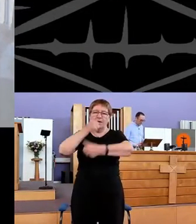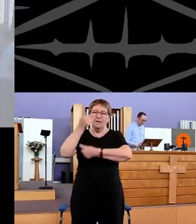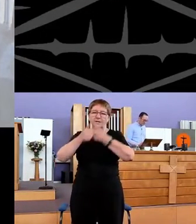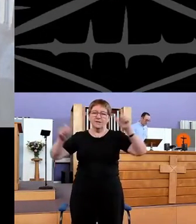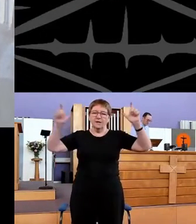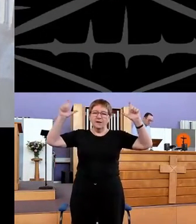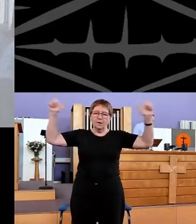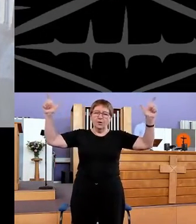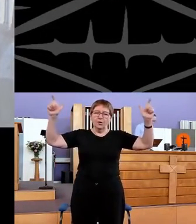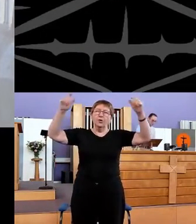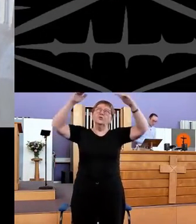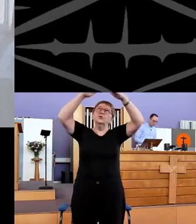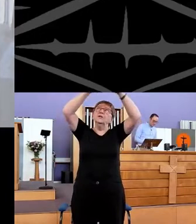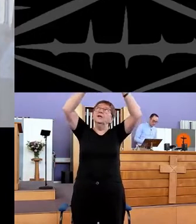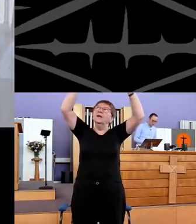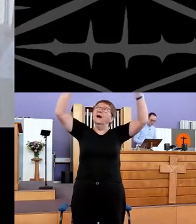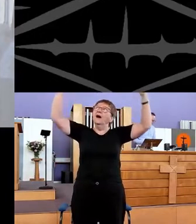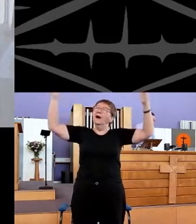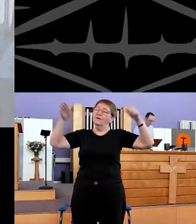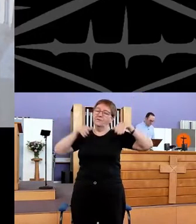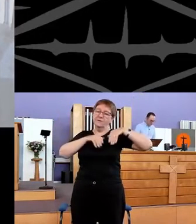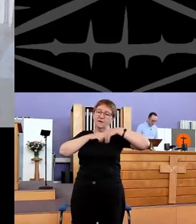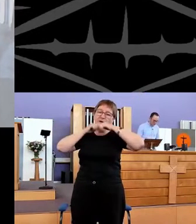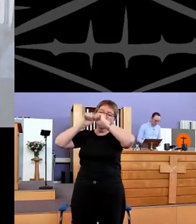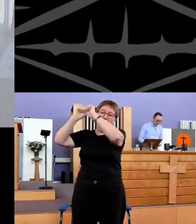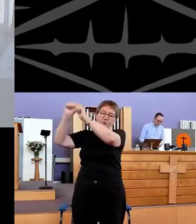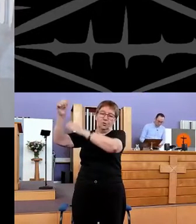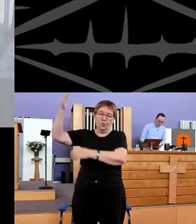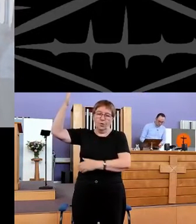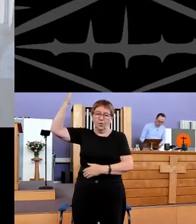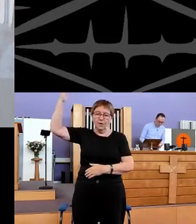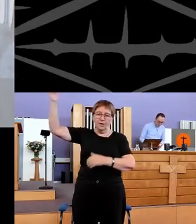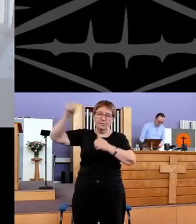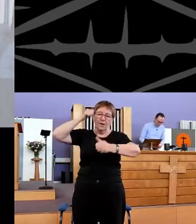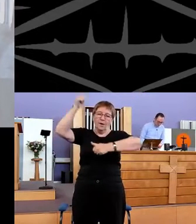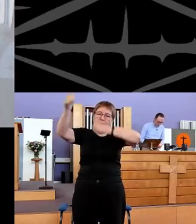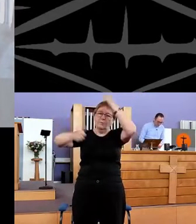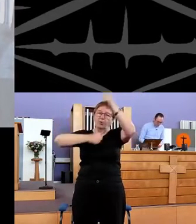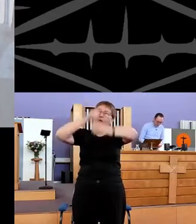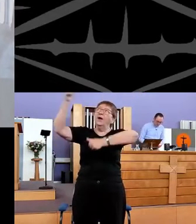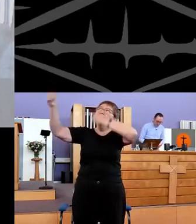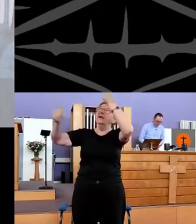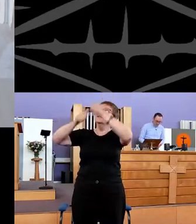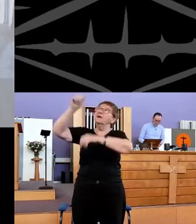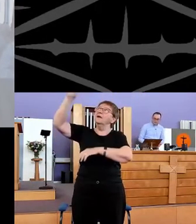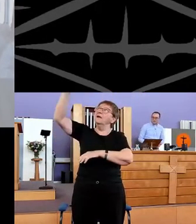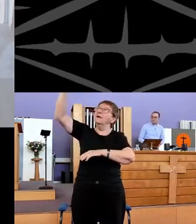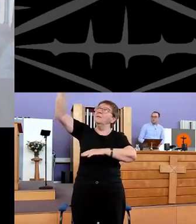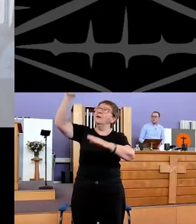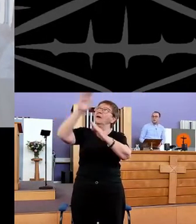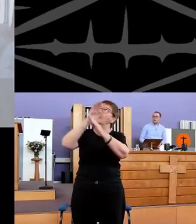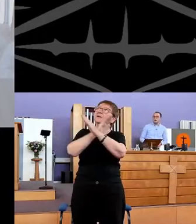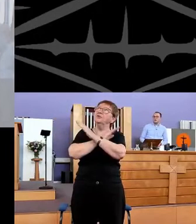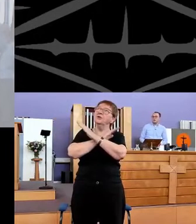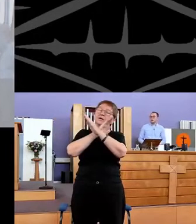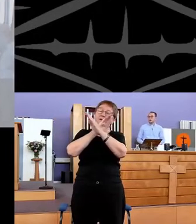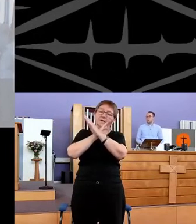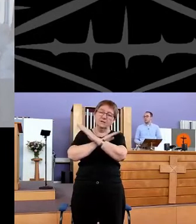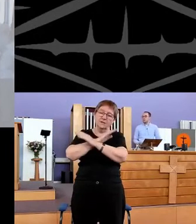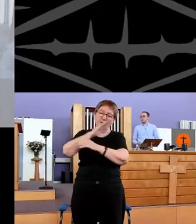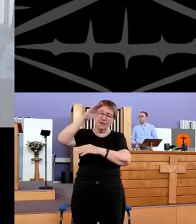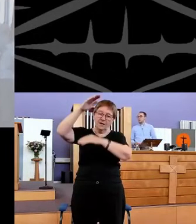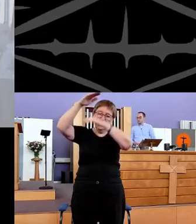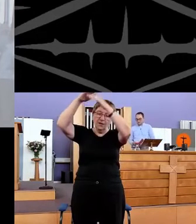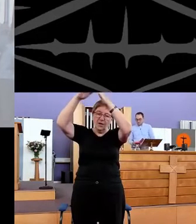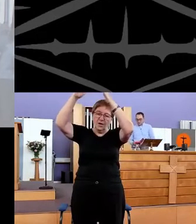Praise the Lord, ye heavens adore Him. Praise Him, angels